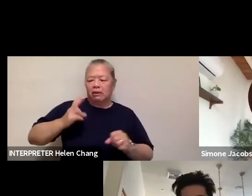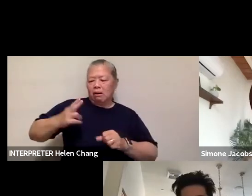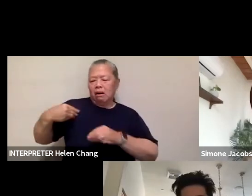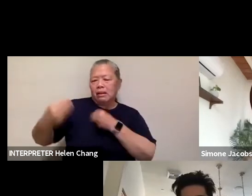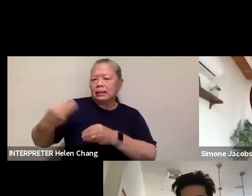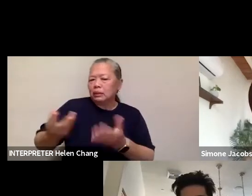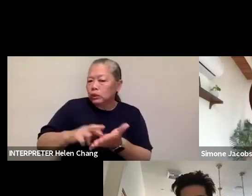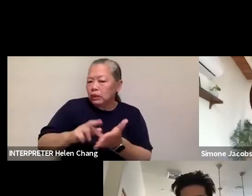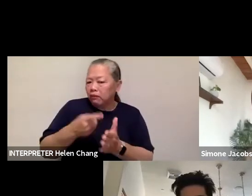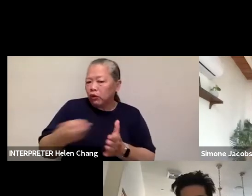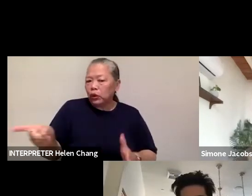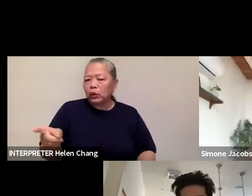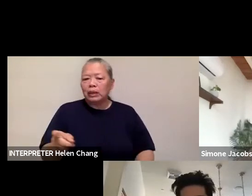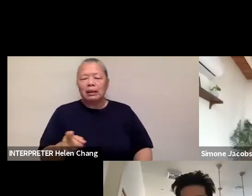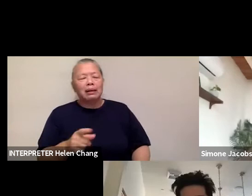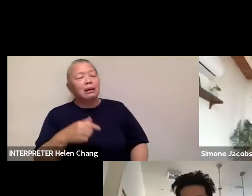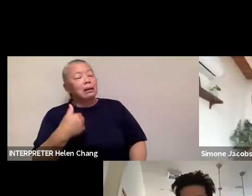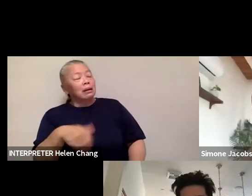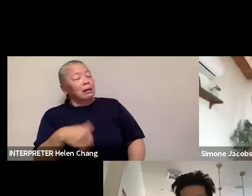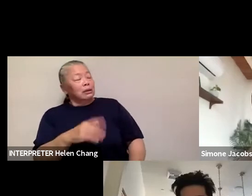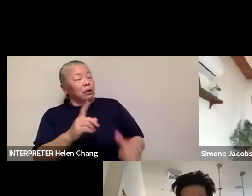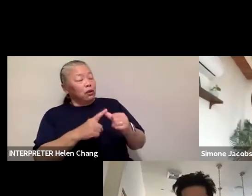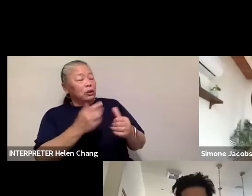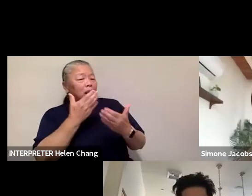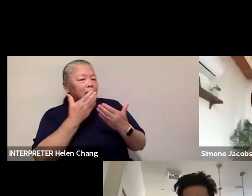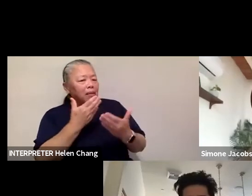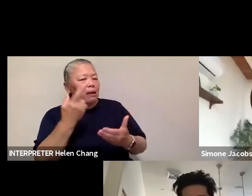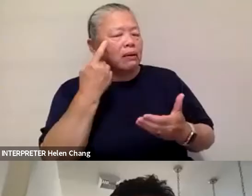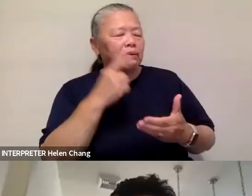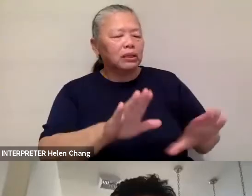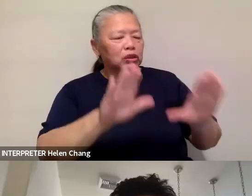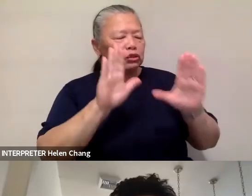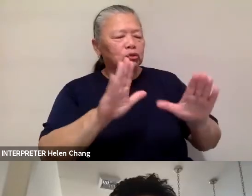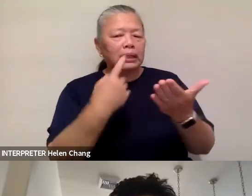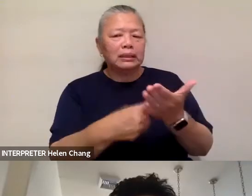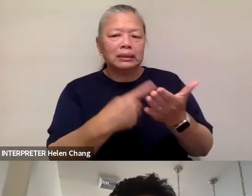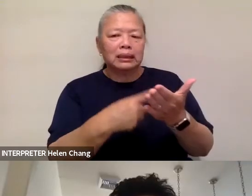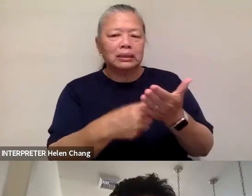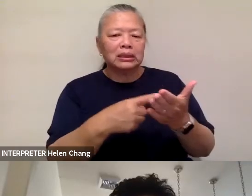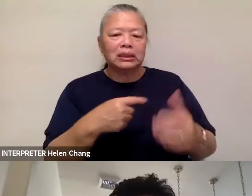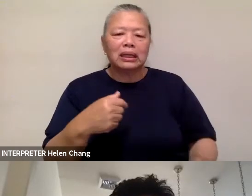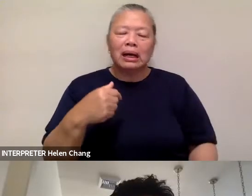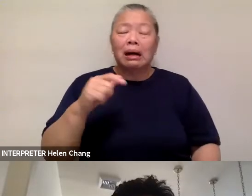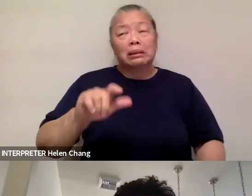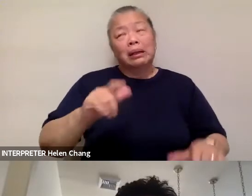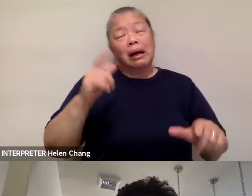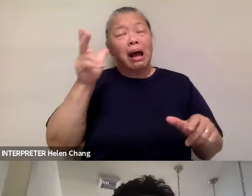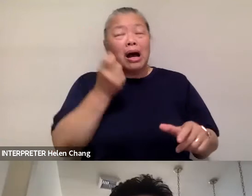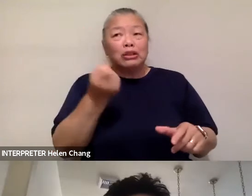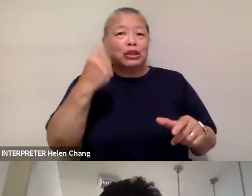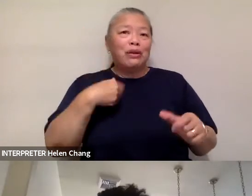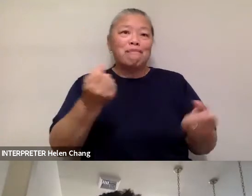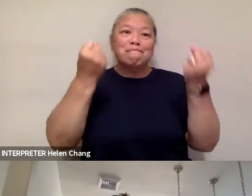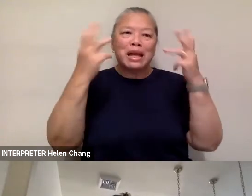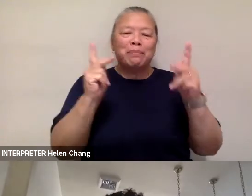So, Simone, thank you so much for this great discussion. I understand it's a tremendous turnout. And I'm delighted